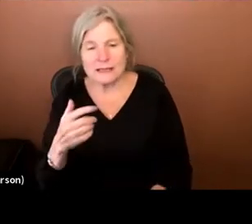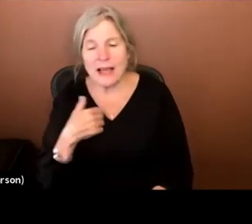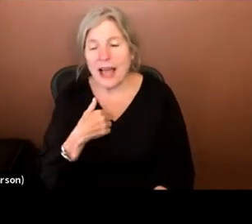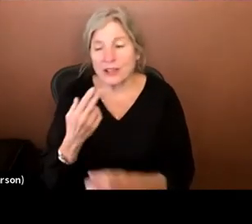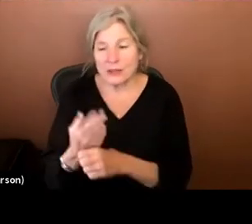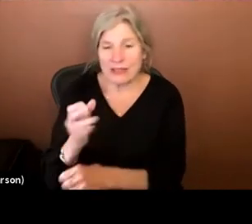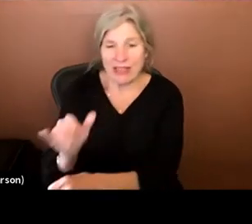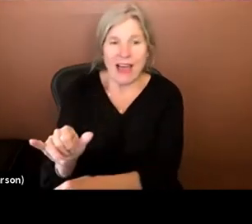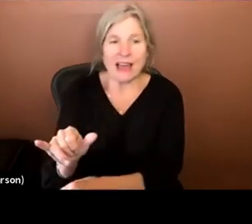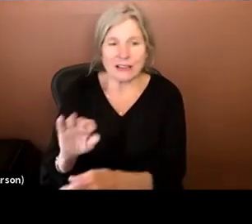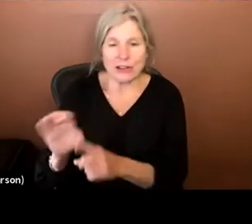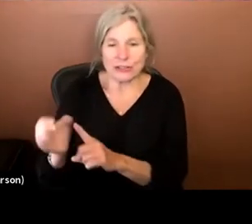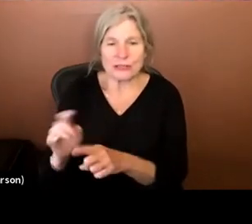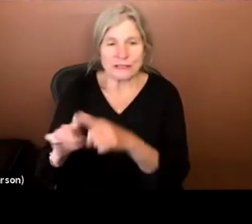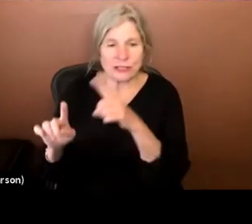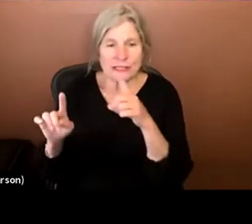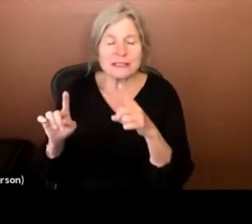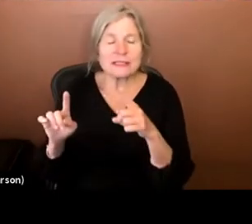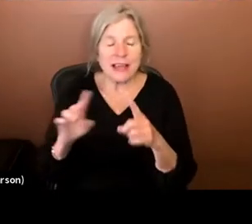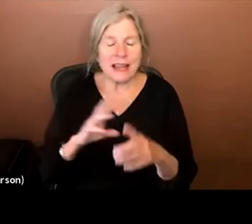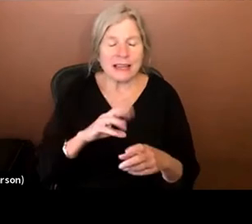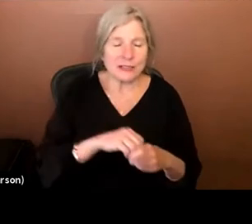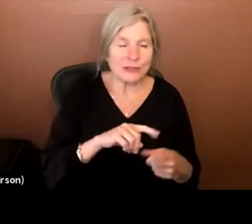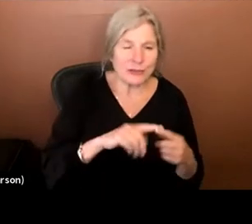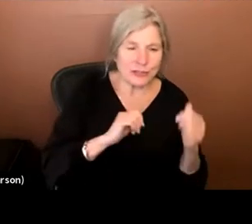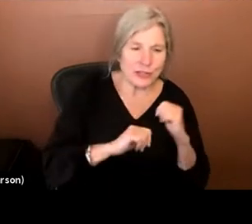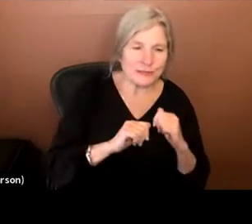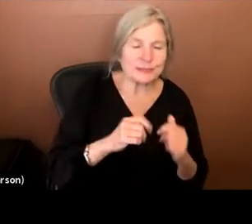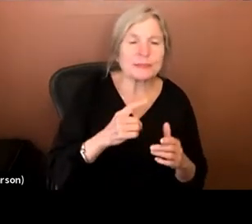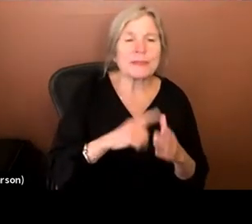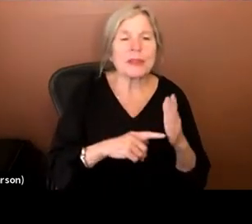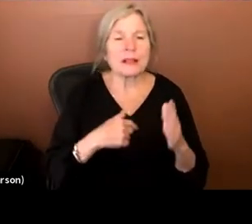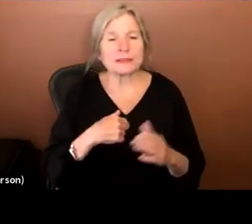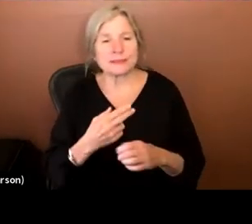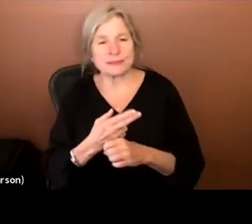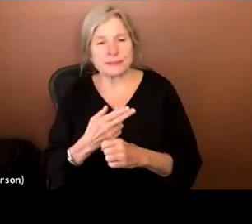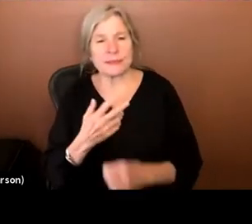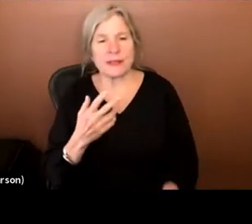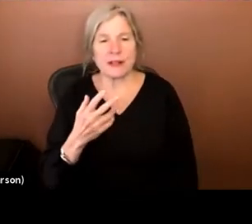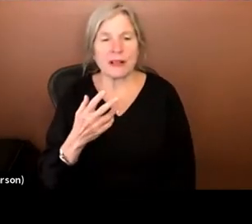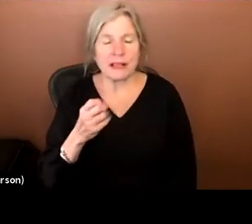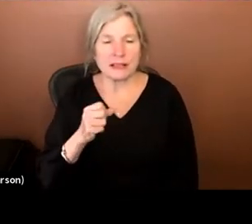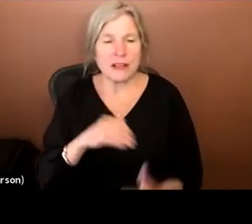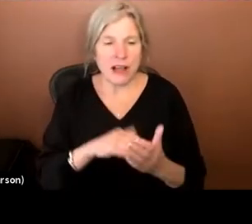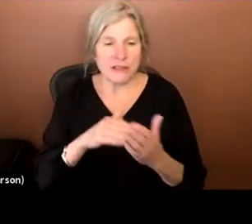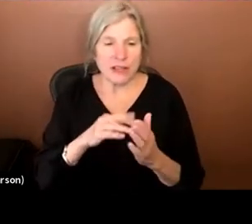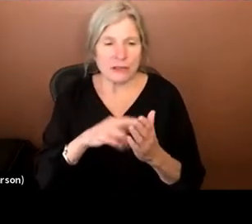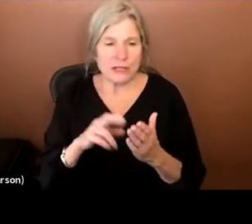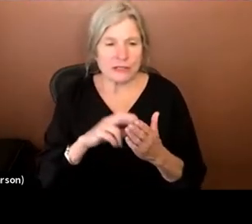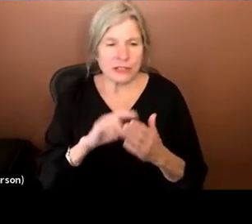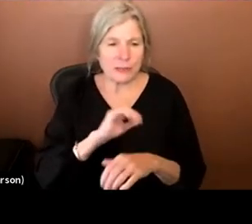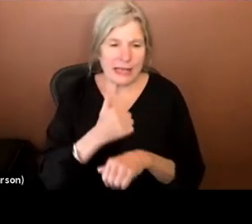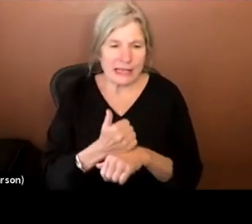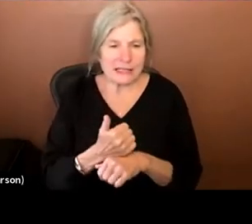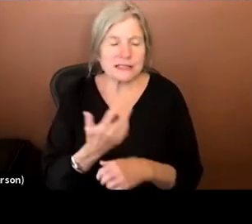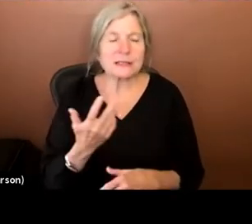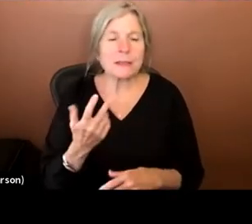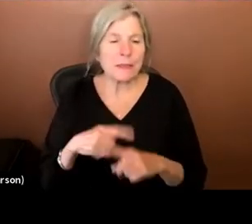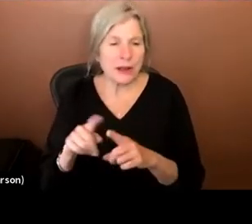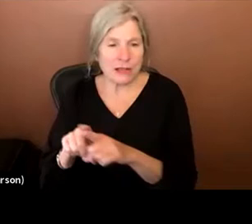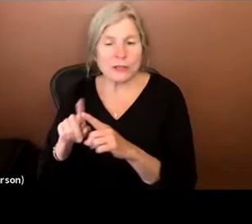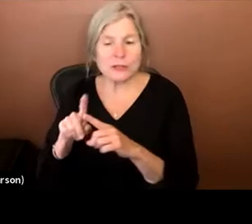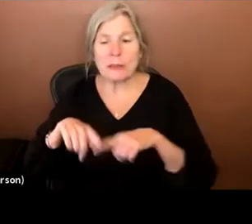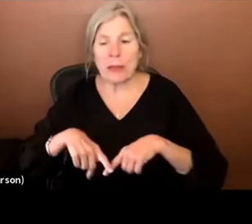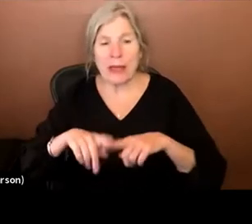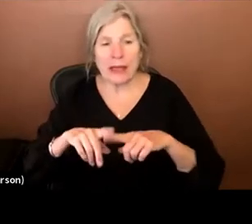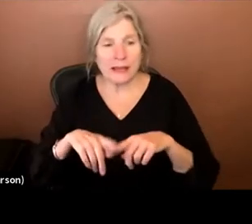into our show. Um, so it's what I, what I use, uh, is often research-based, you know, but also depending